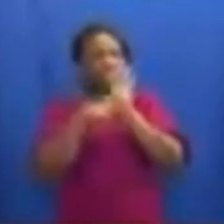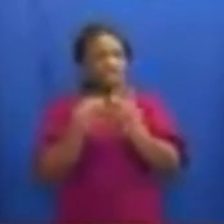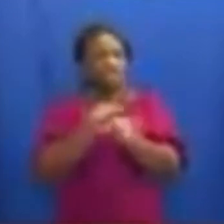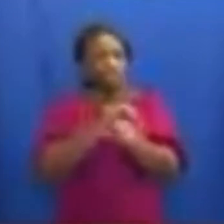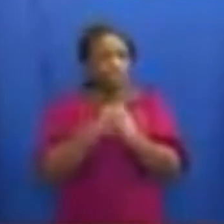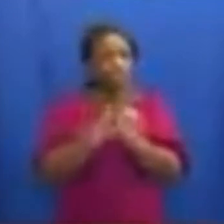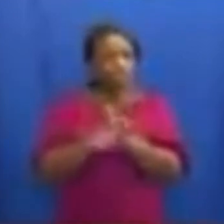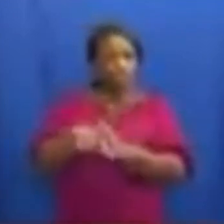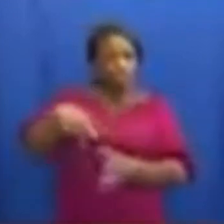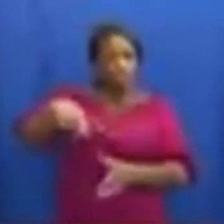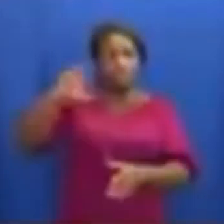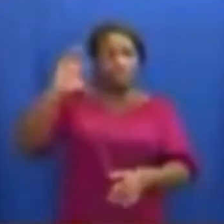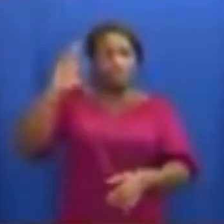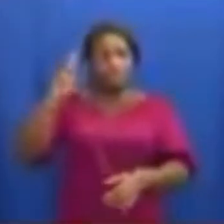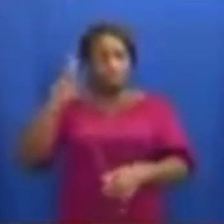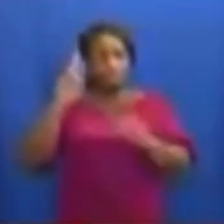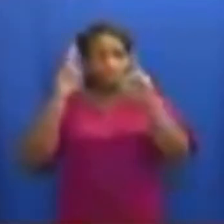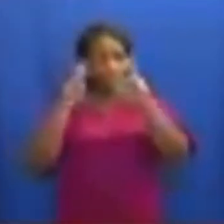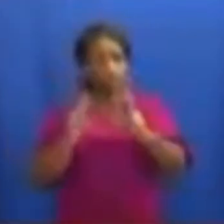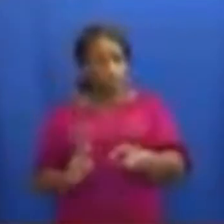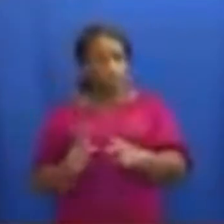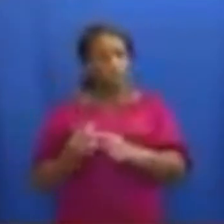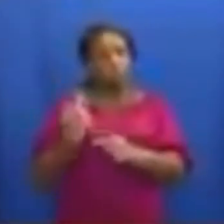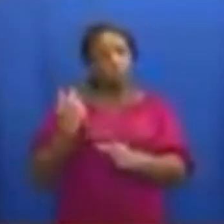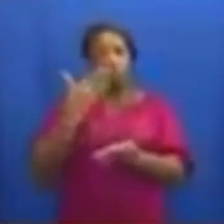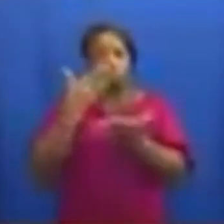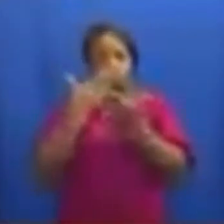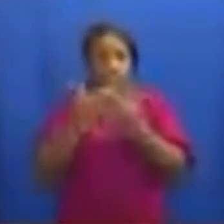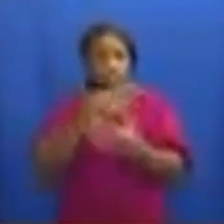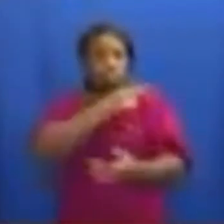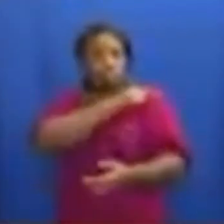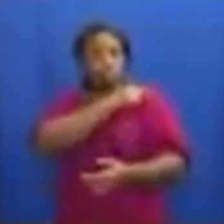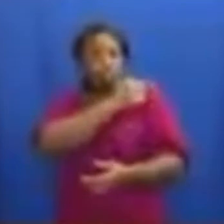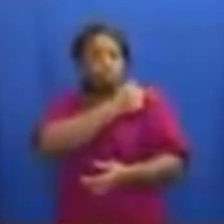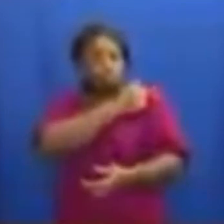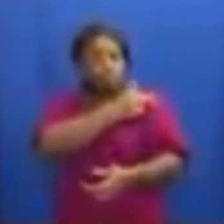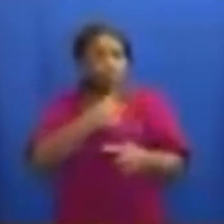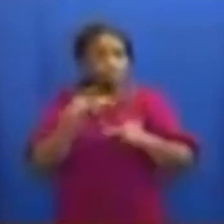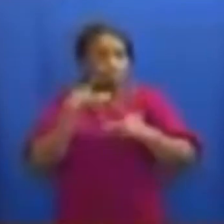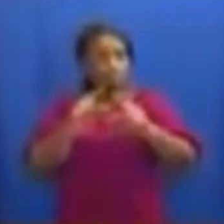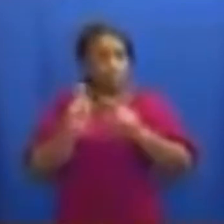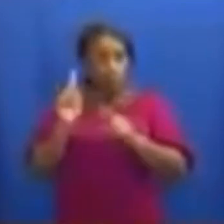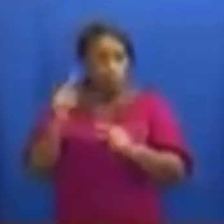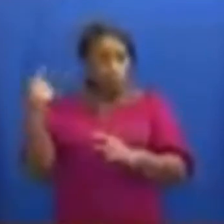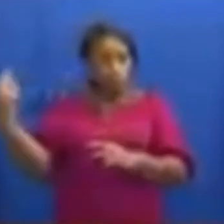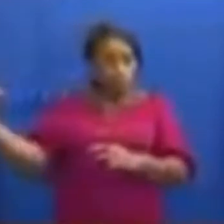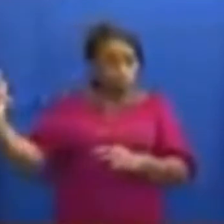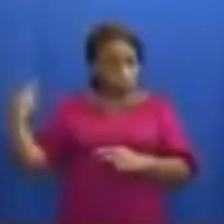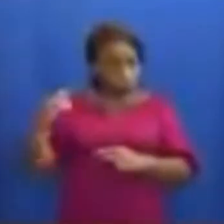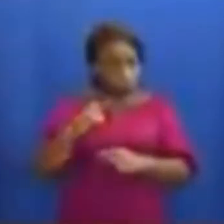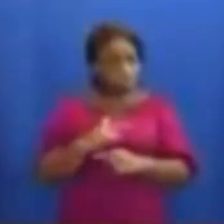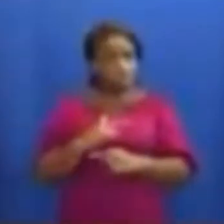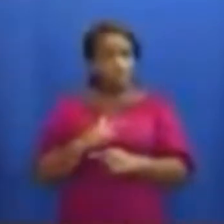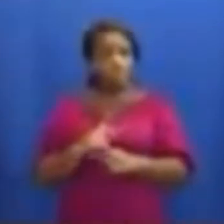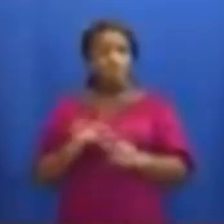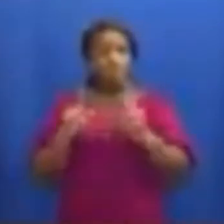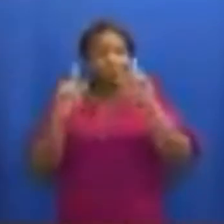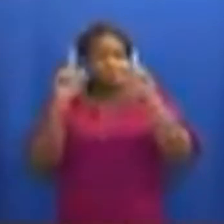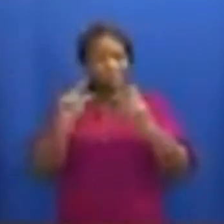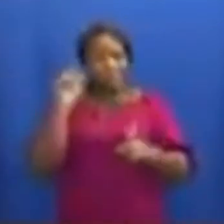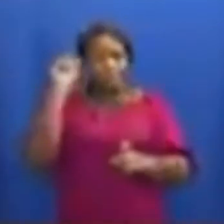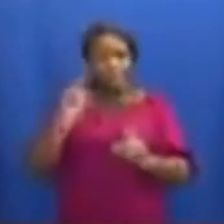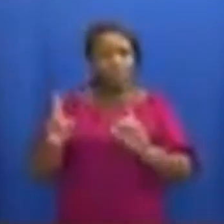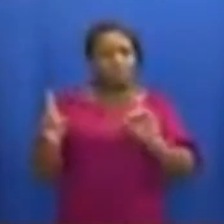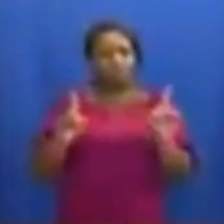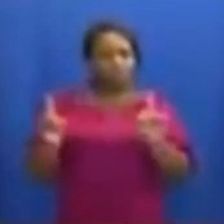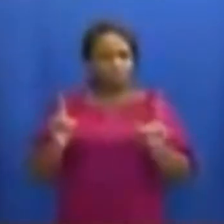PCR test result from an accredited laboratory in the country of origin. The test should have been done